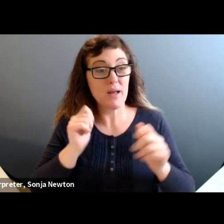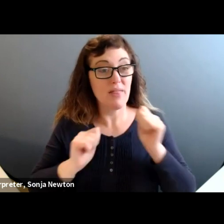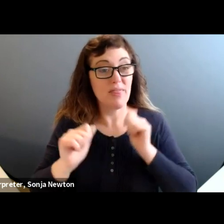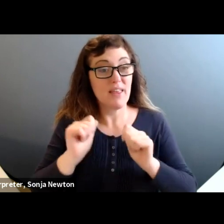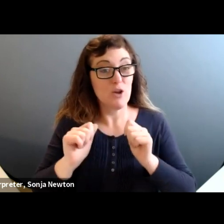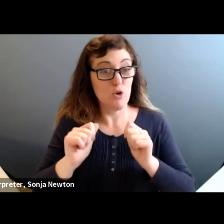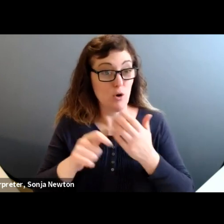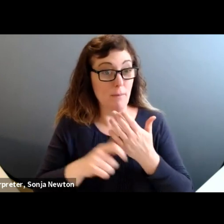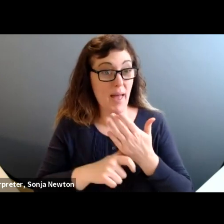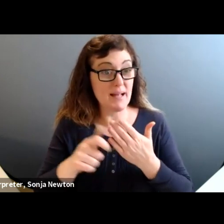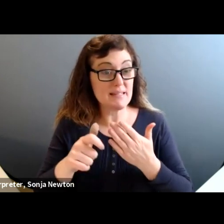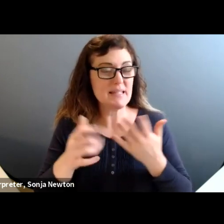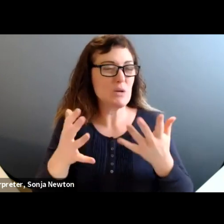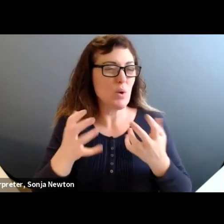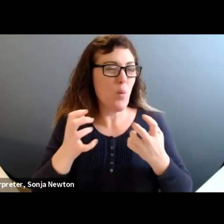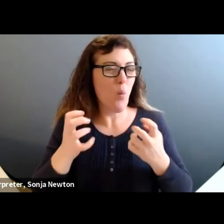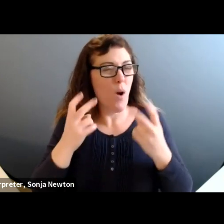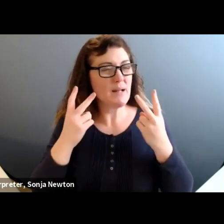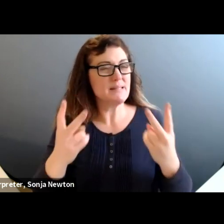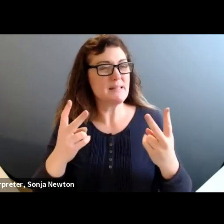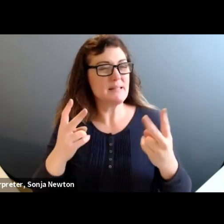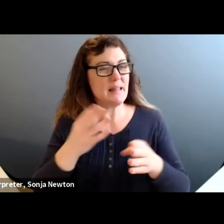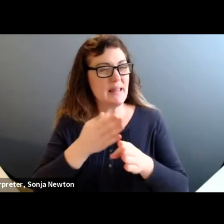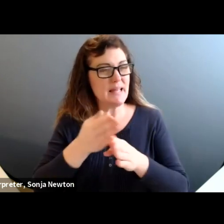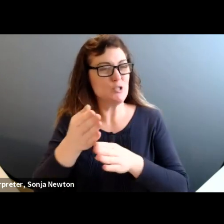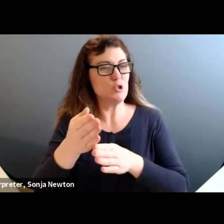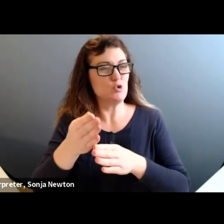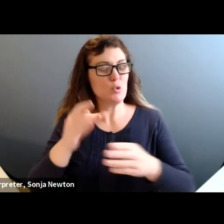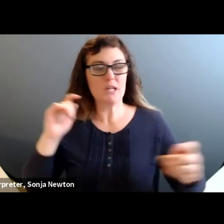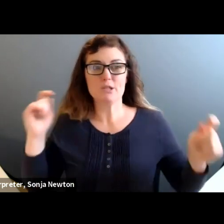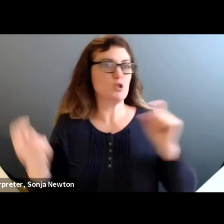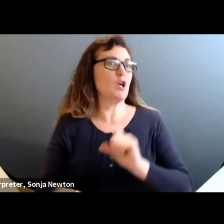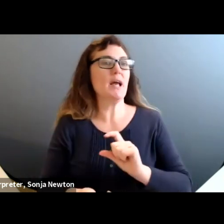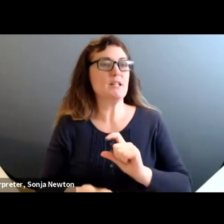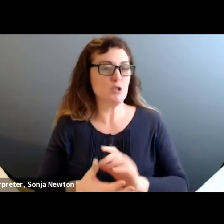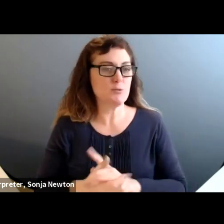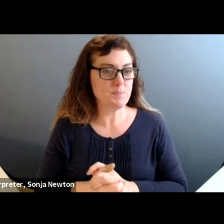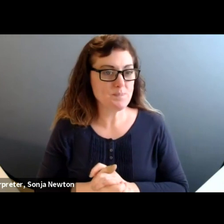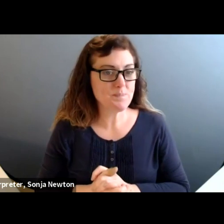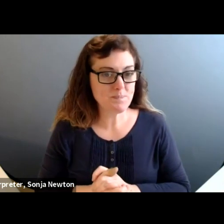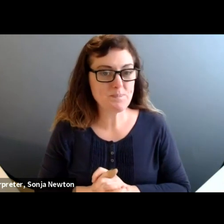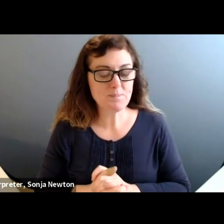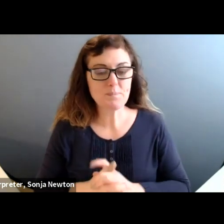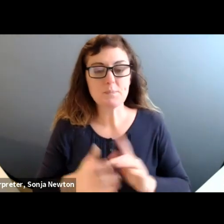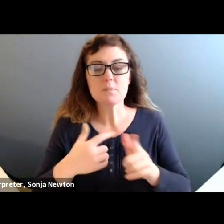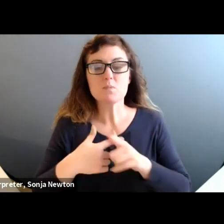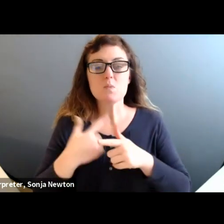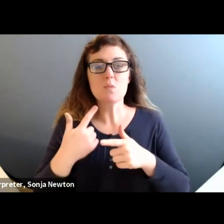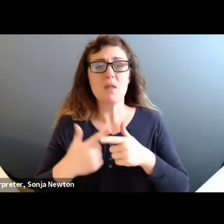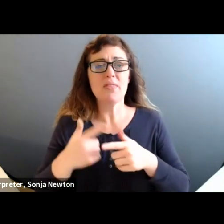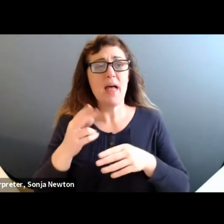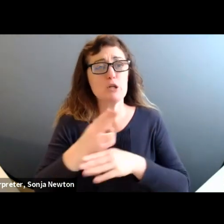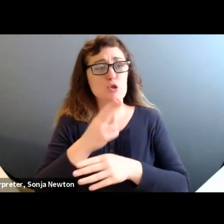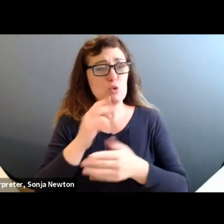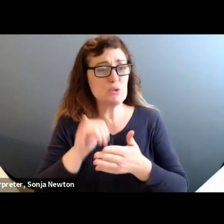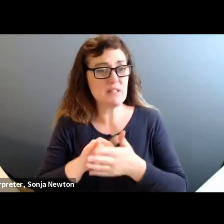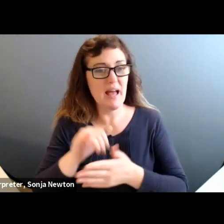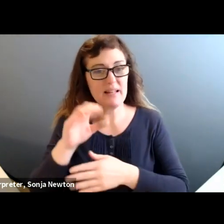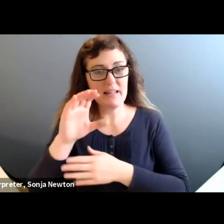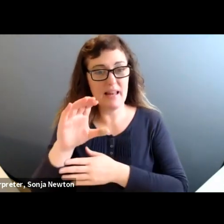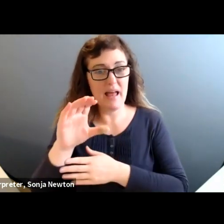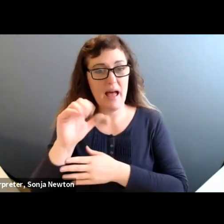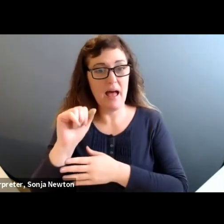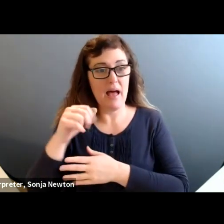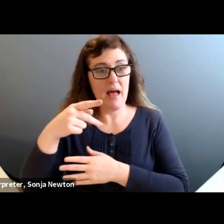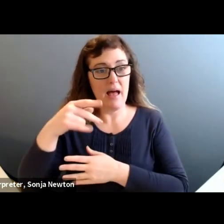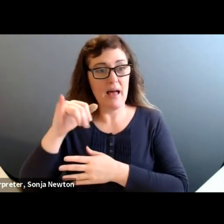change industry-wide. And then use it in a super capitalistic way as a means